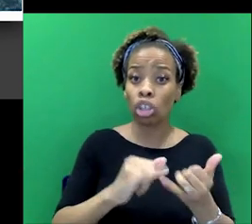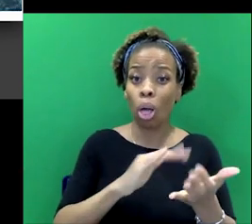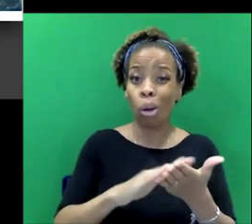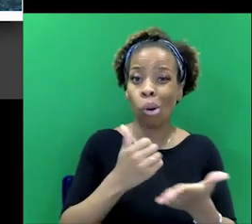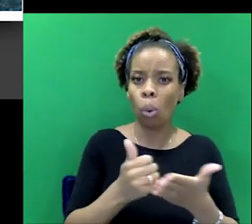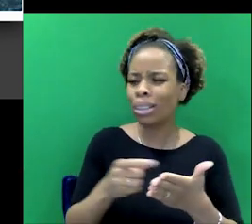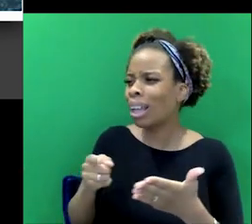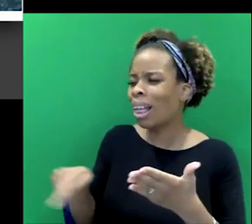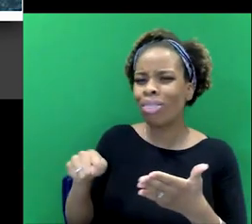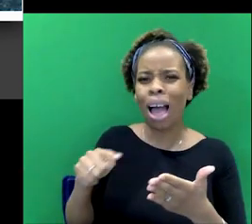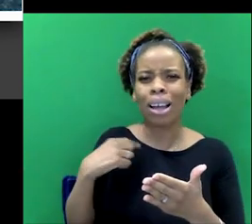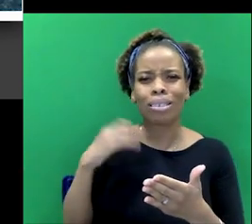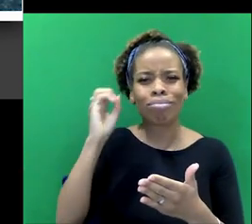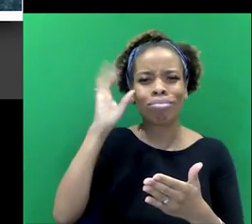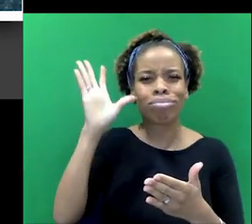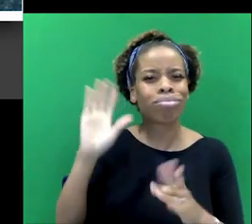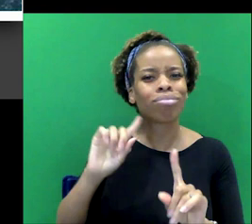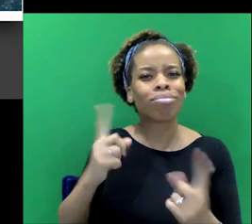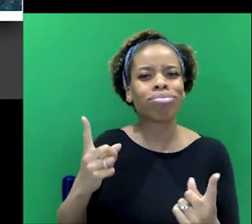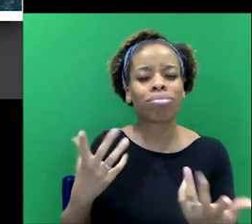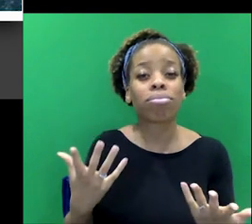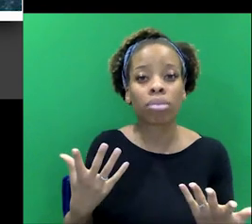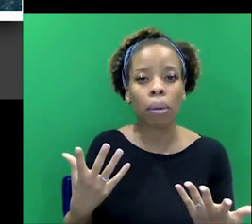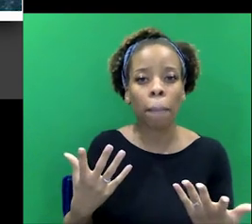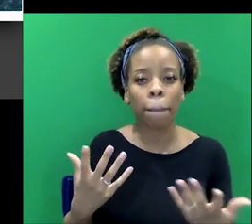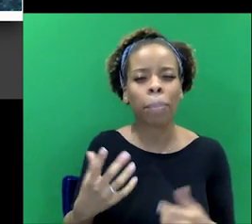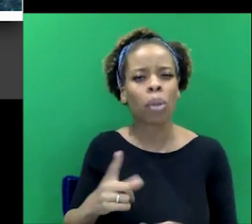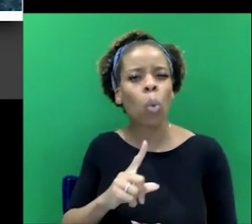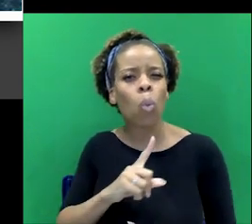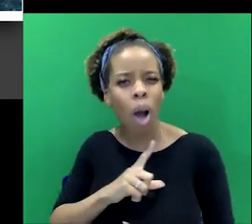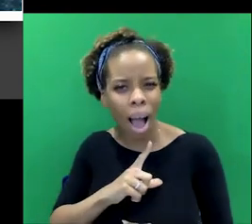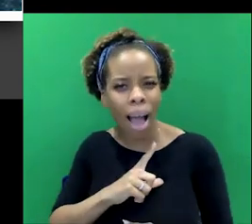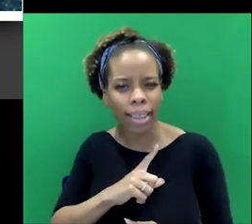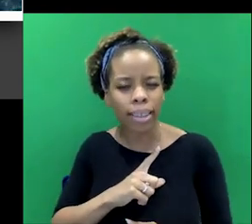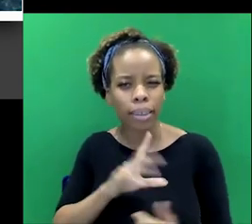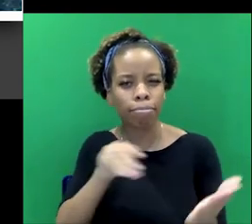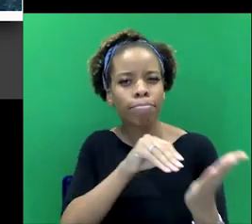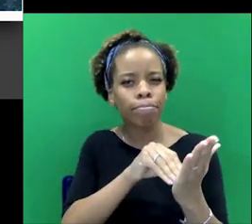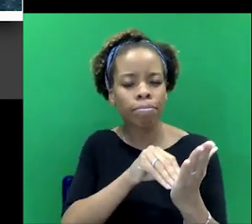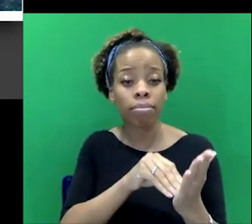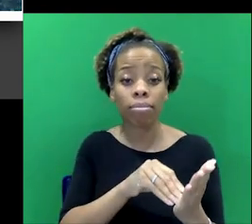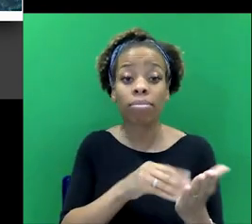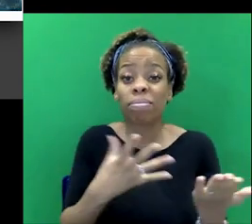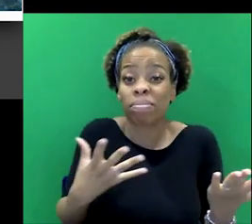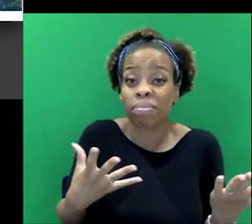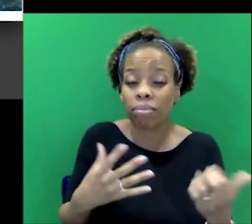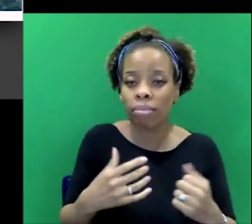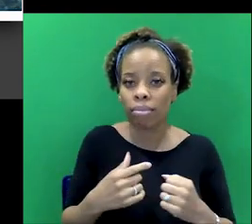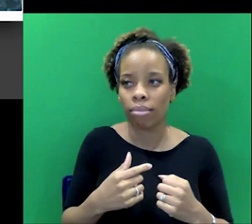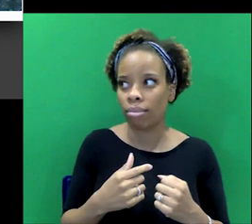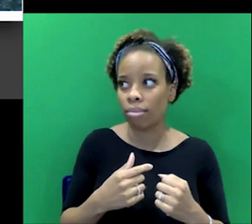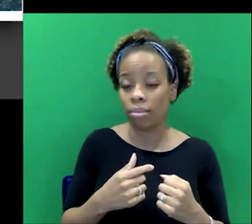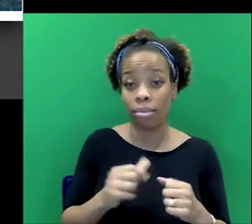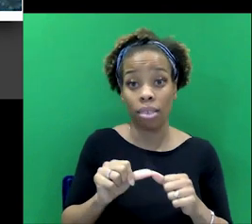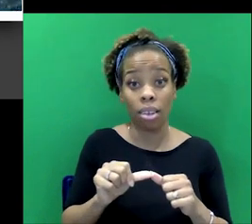thinking. And I think that in itself comes from the kind of, the public perception of the